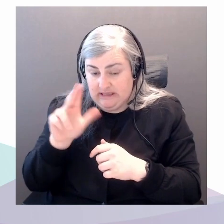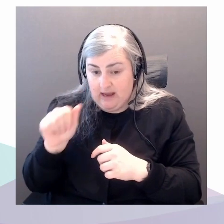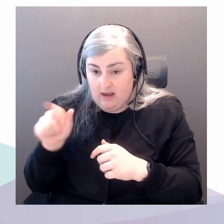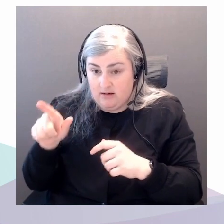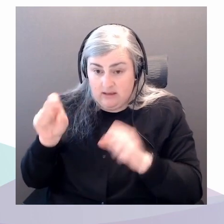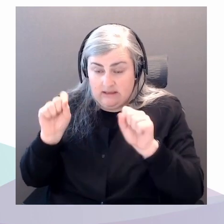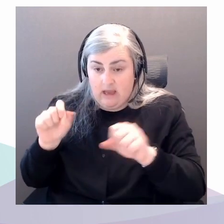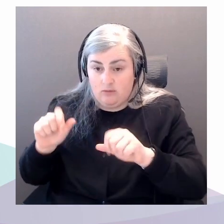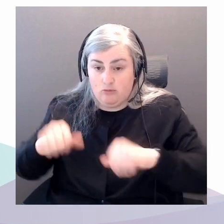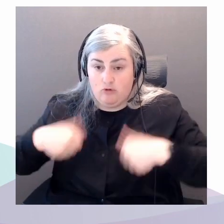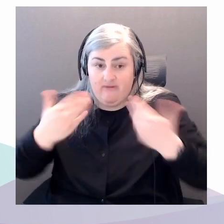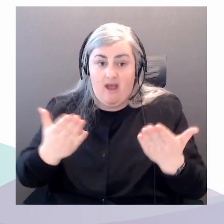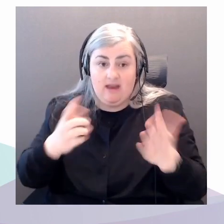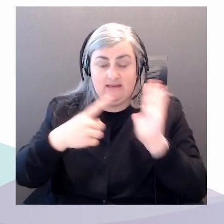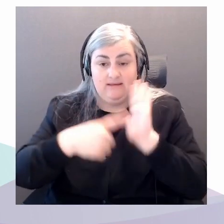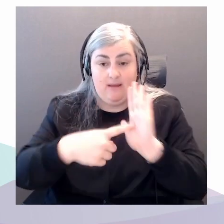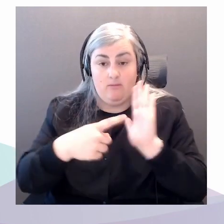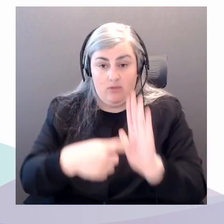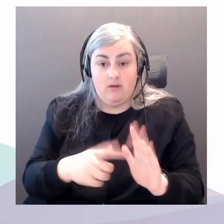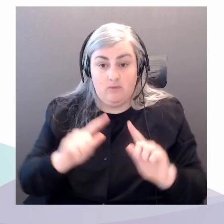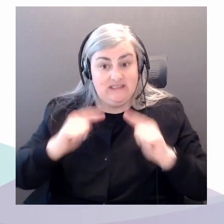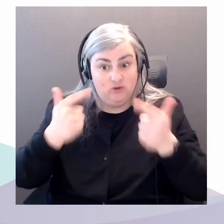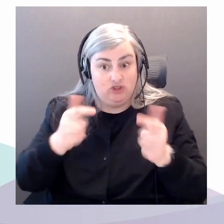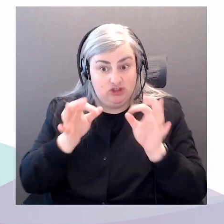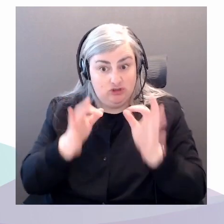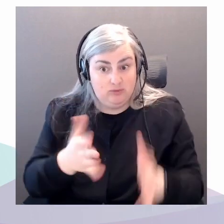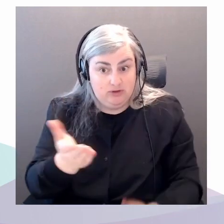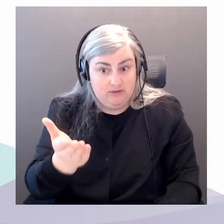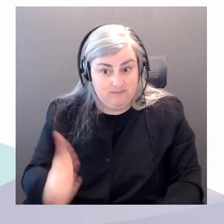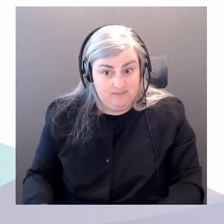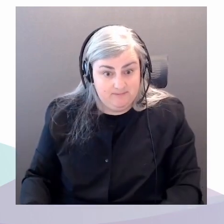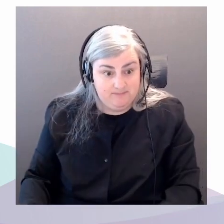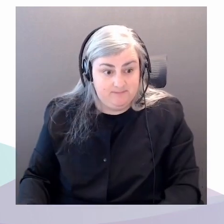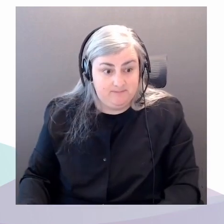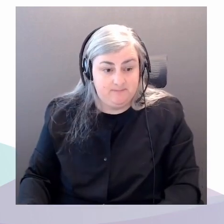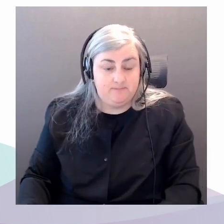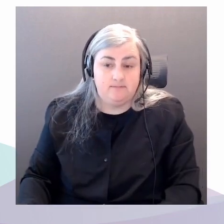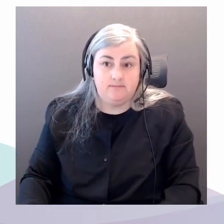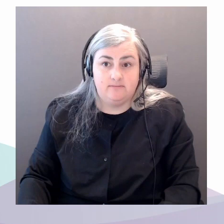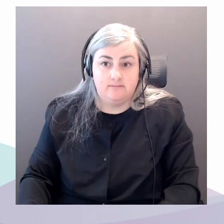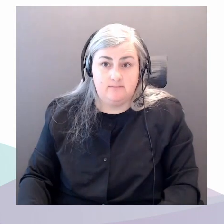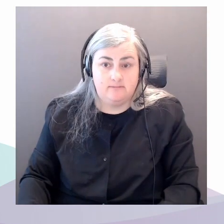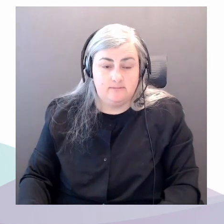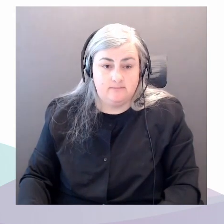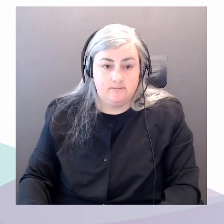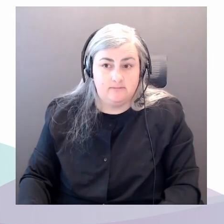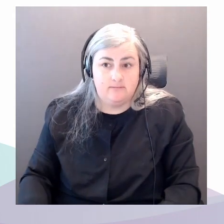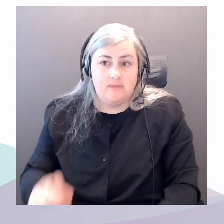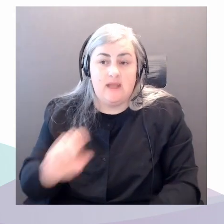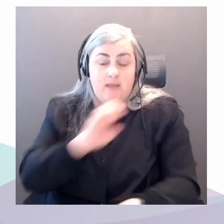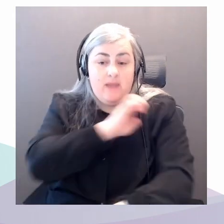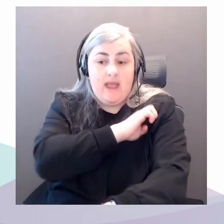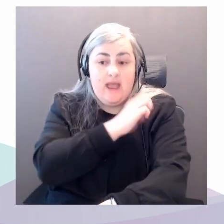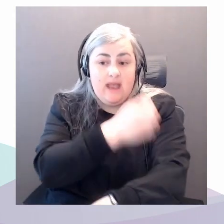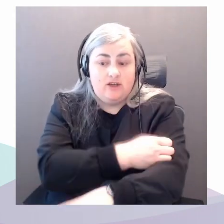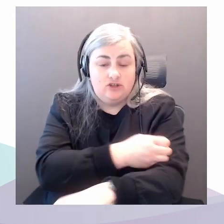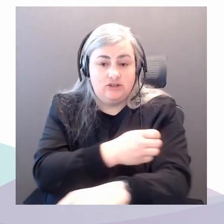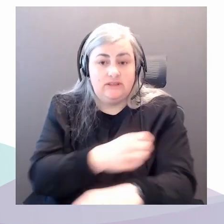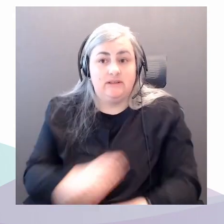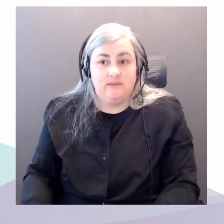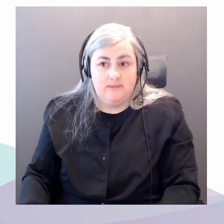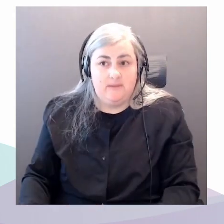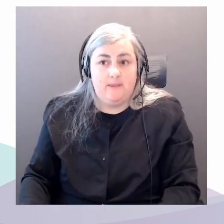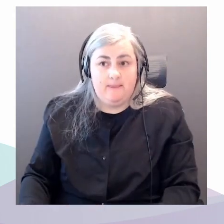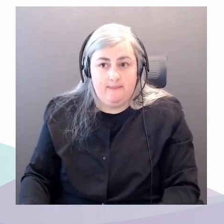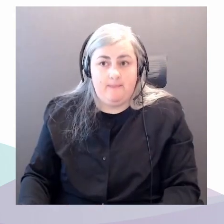about here. One of the best examples of energy defining the petro culture is automobility, right? So, to be